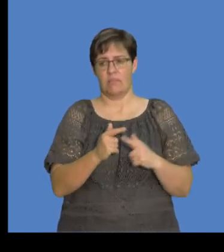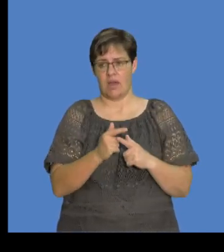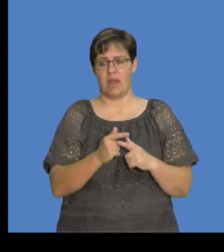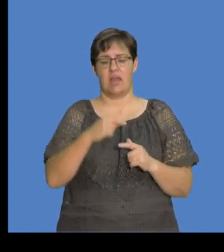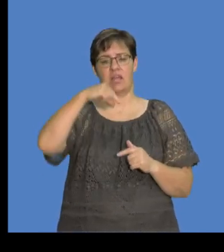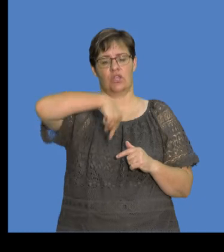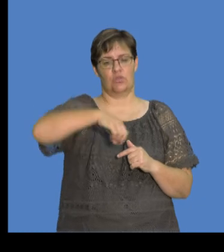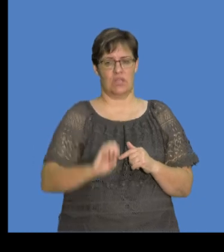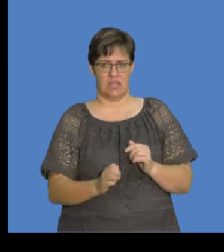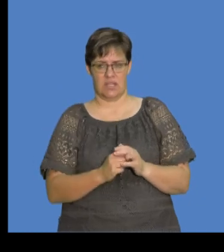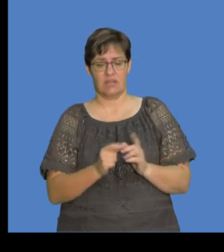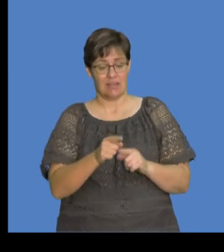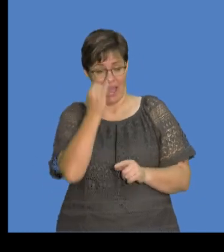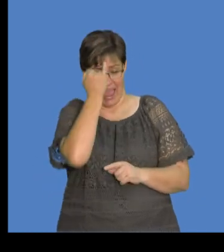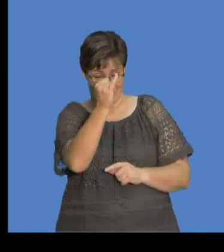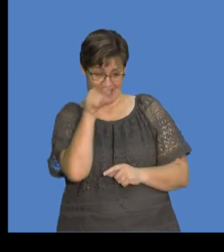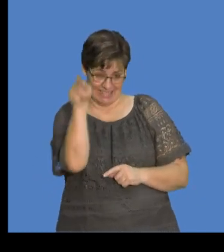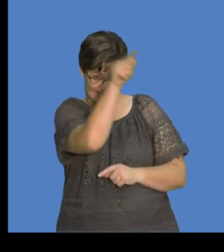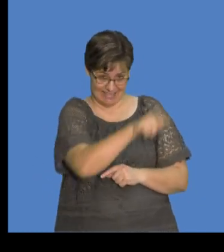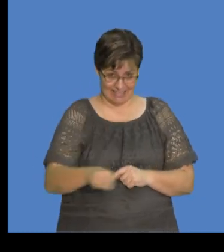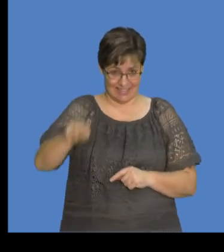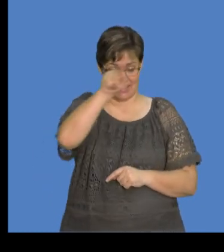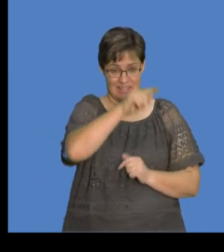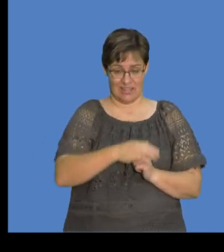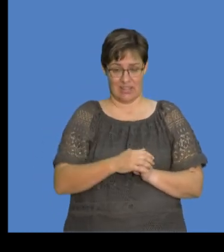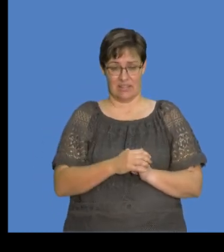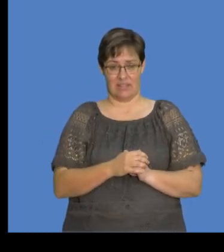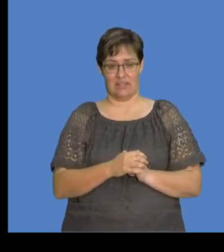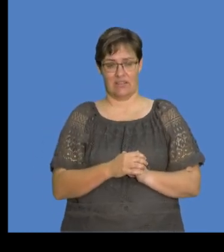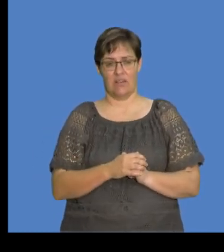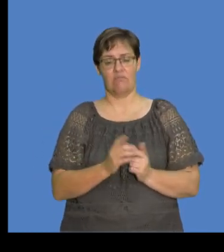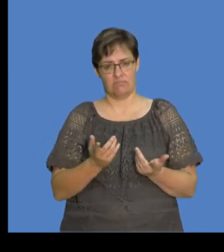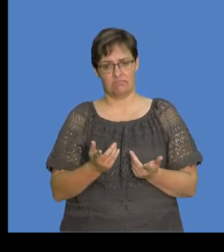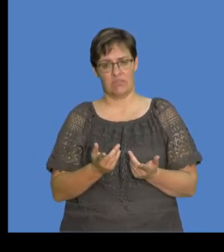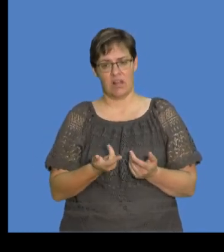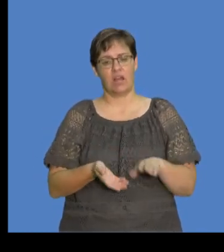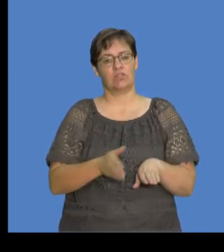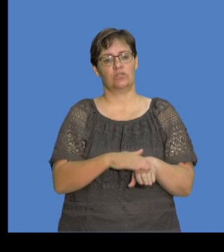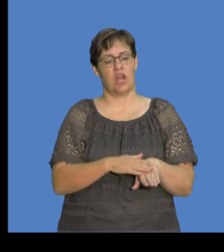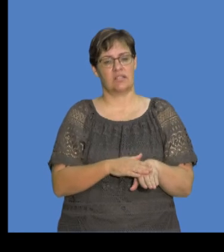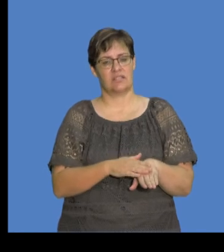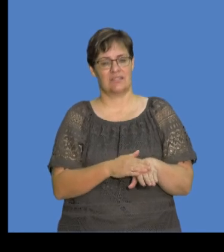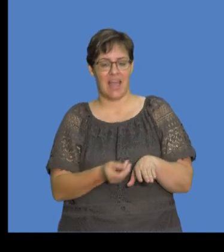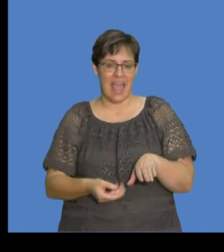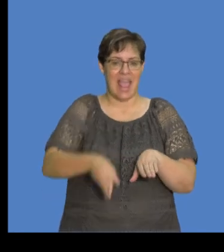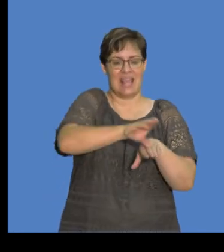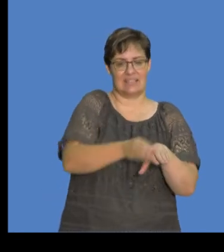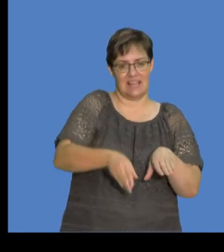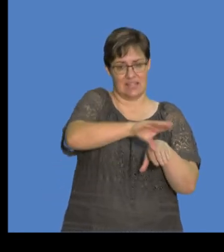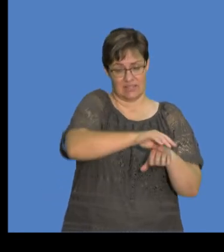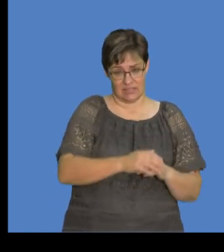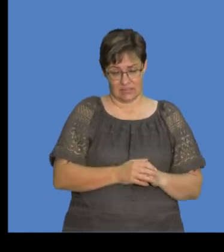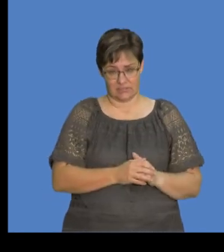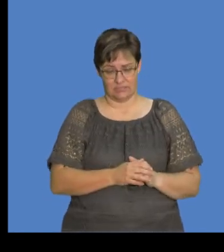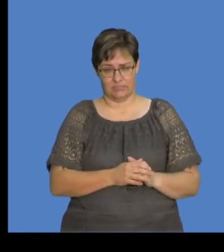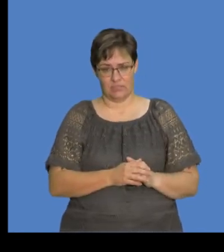elementary charge. So that's the big idea in as far as the fact that charge is quantized. So the